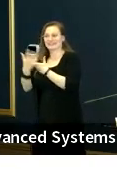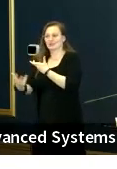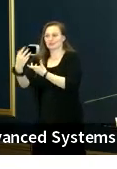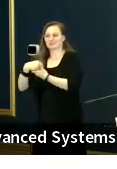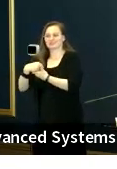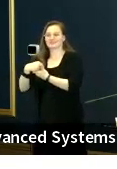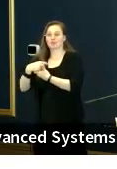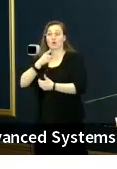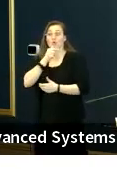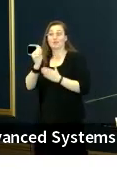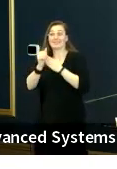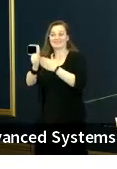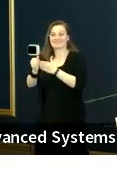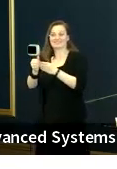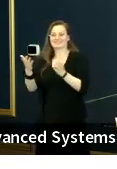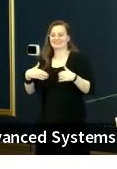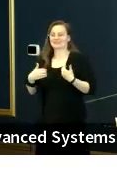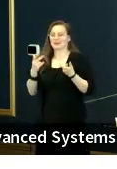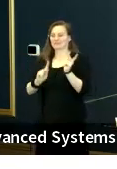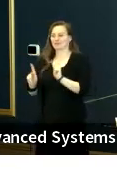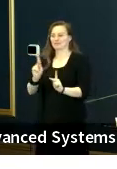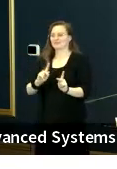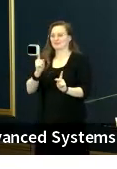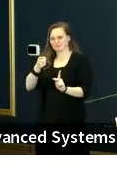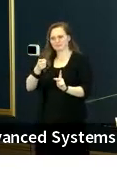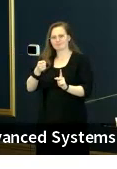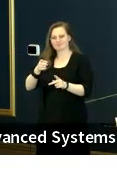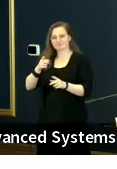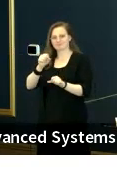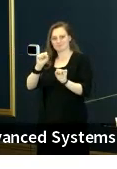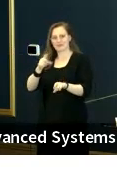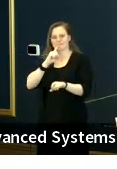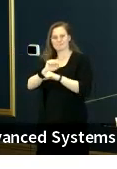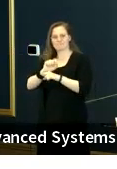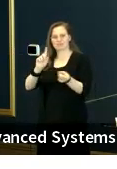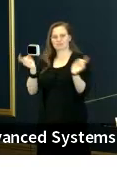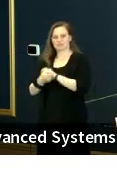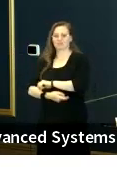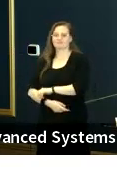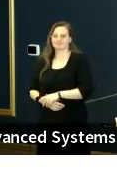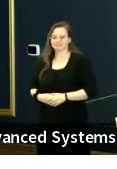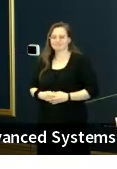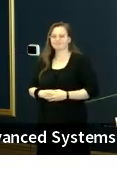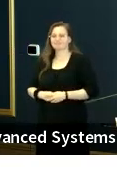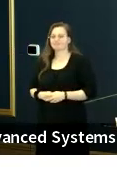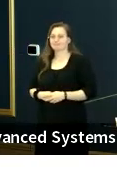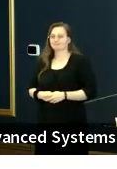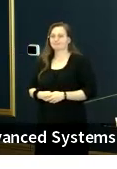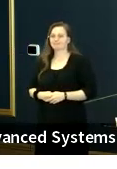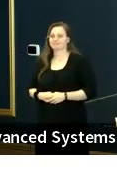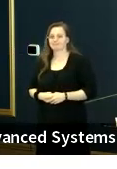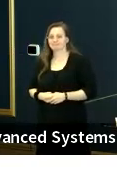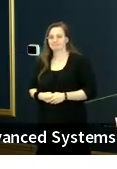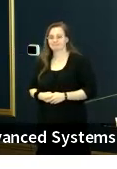young people are the people that drive this change. And so, all of you receiving